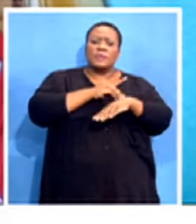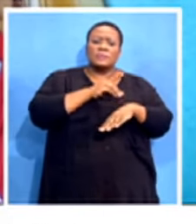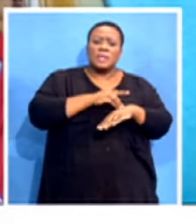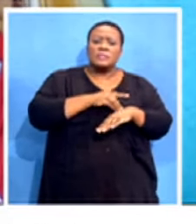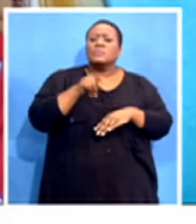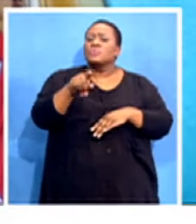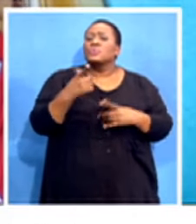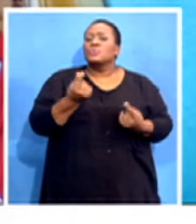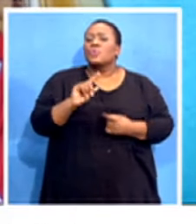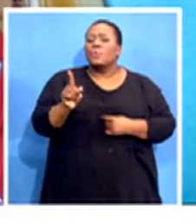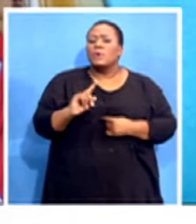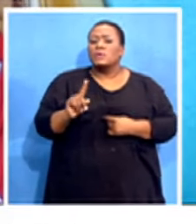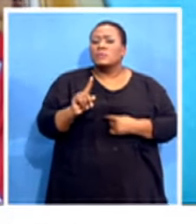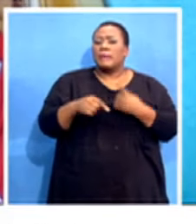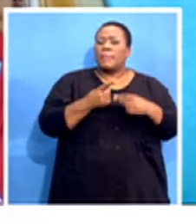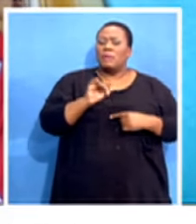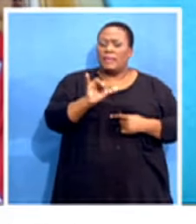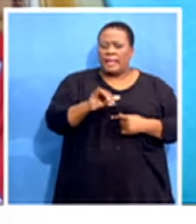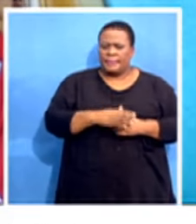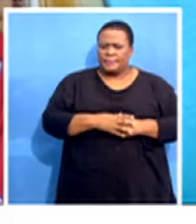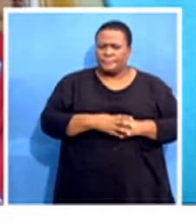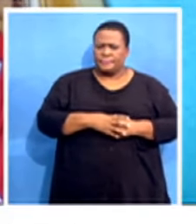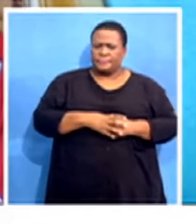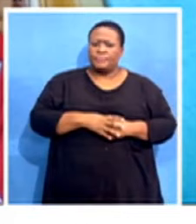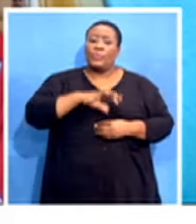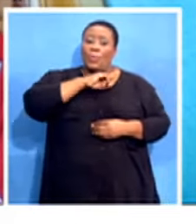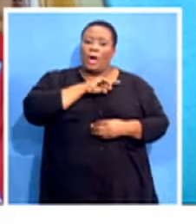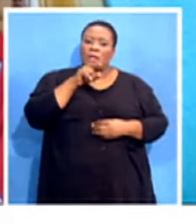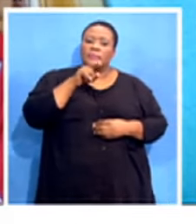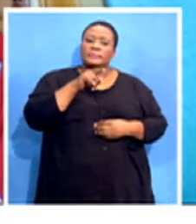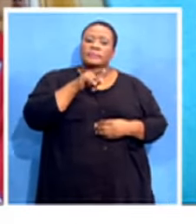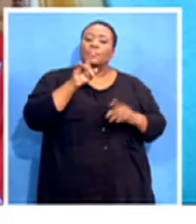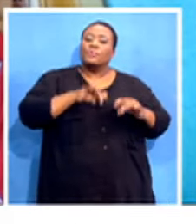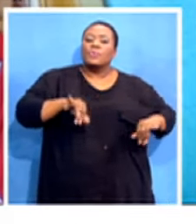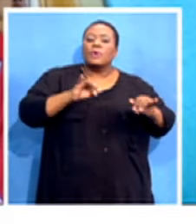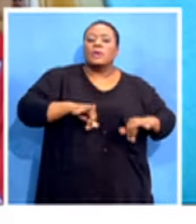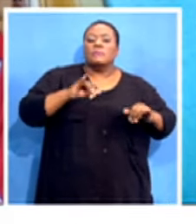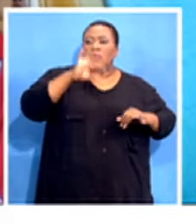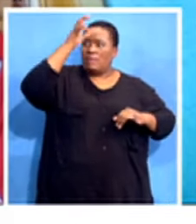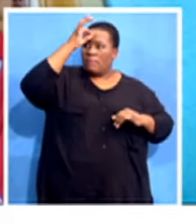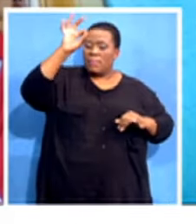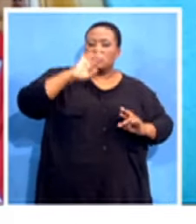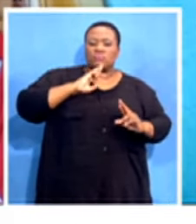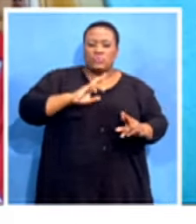so what are you doing about it? What is it that you're going to do while you still wait for the government's response to address your concerns?